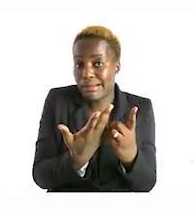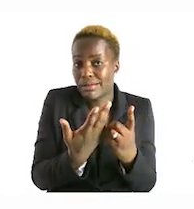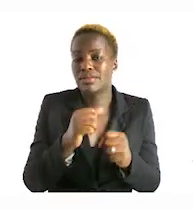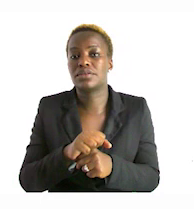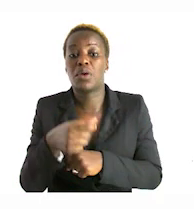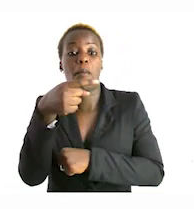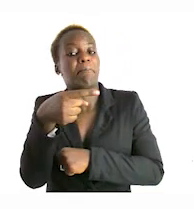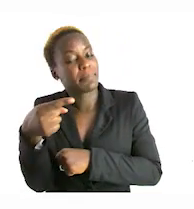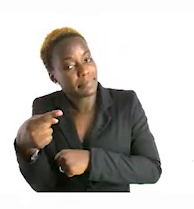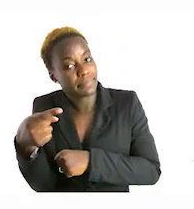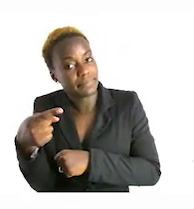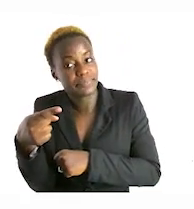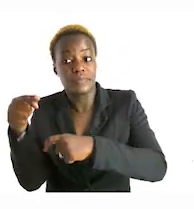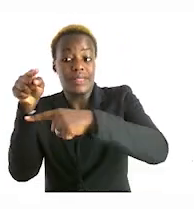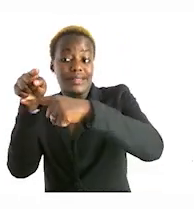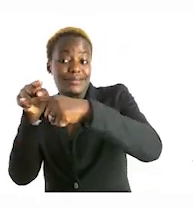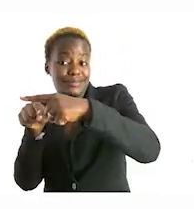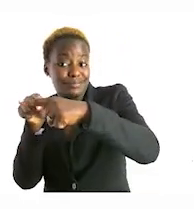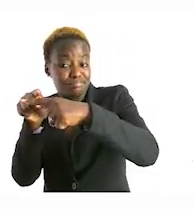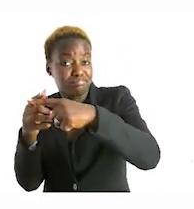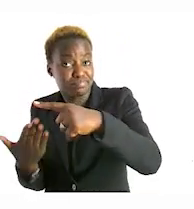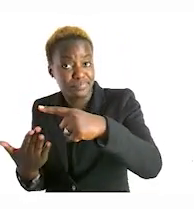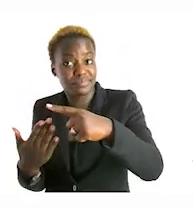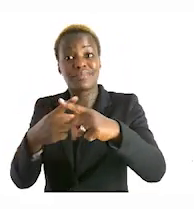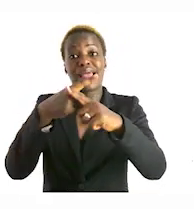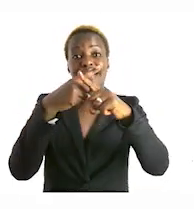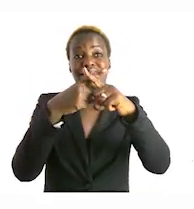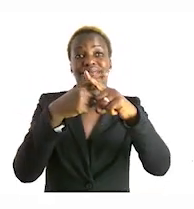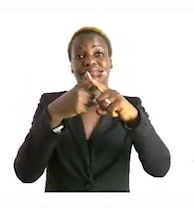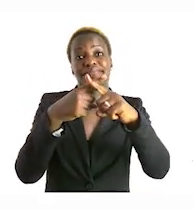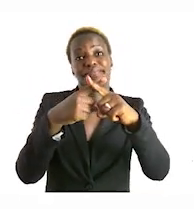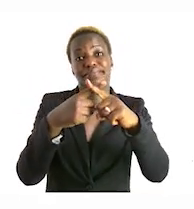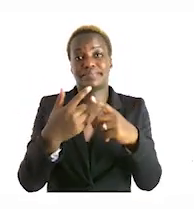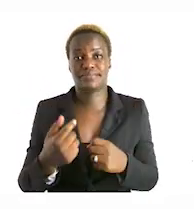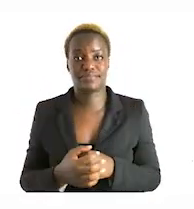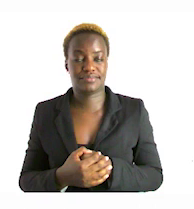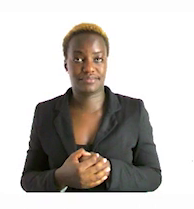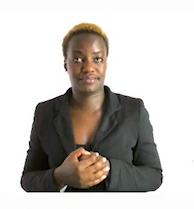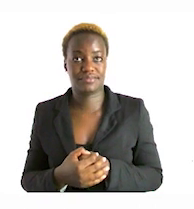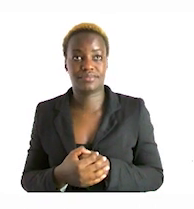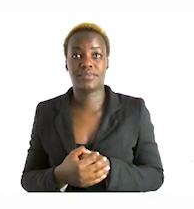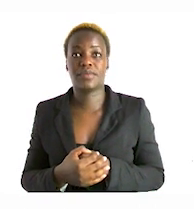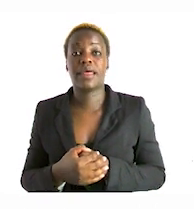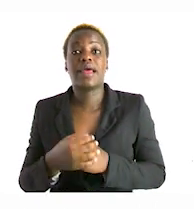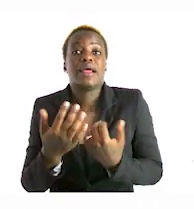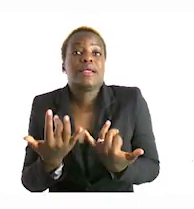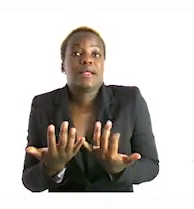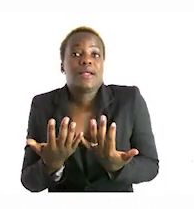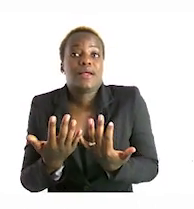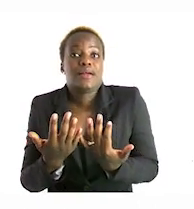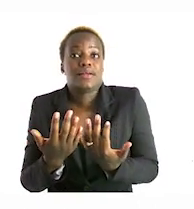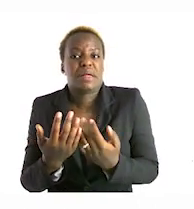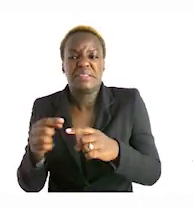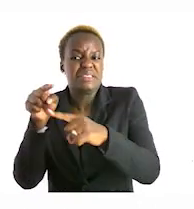minus or division or the multiplication but since we haven't touched on